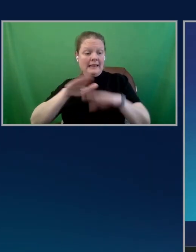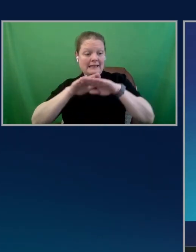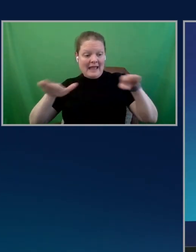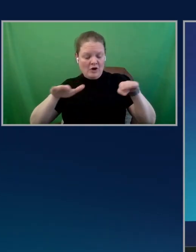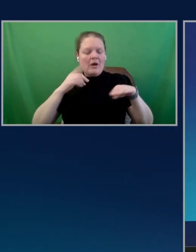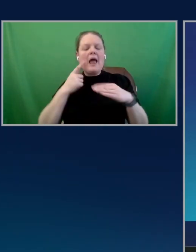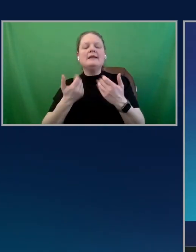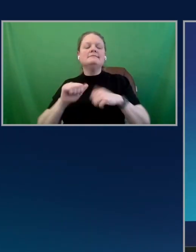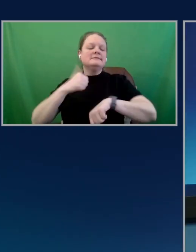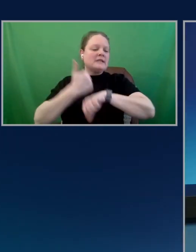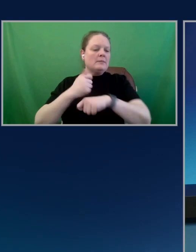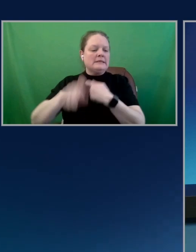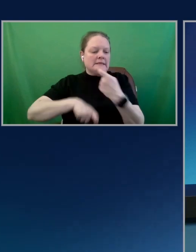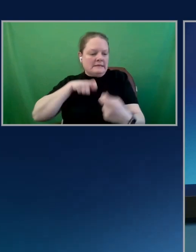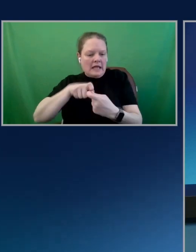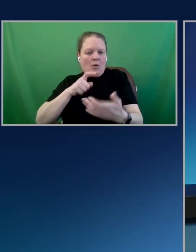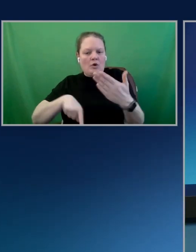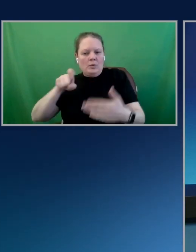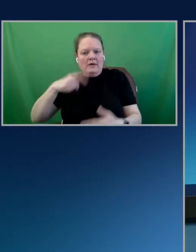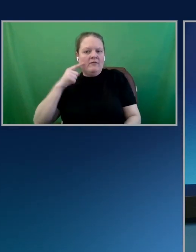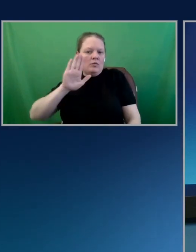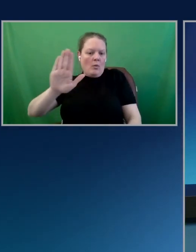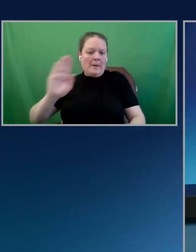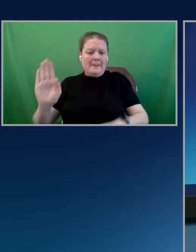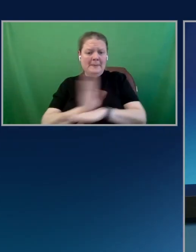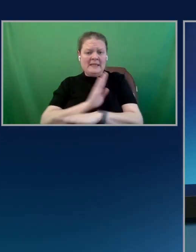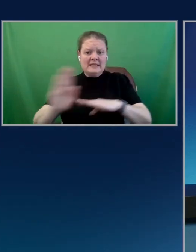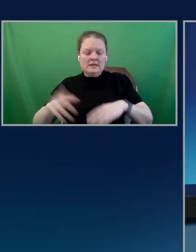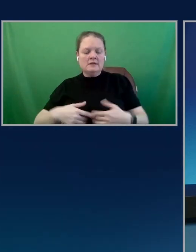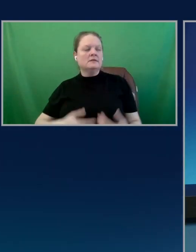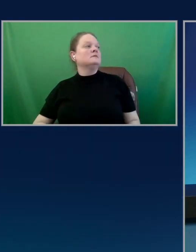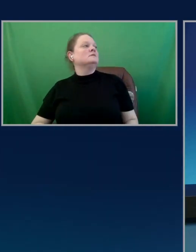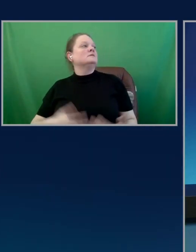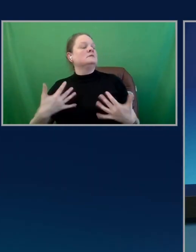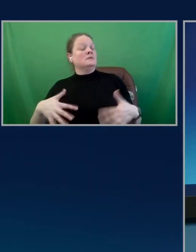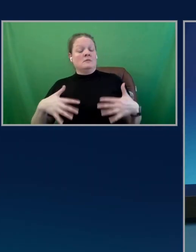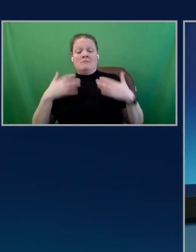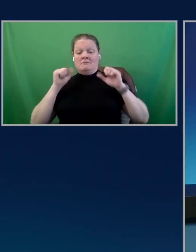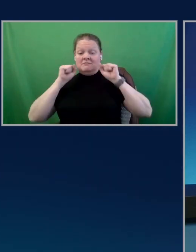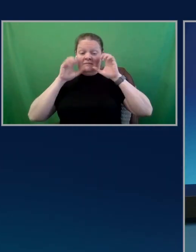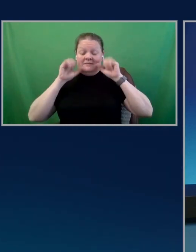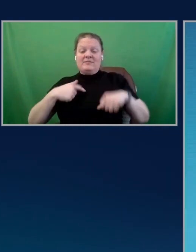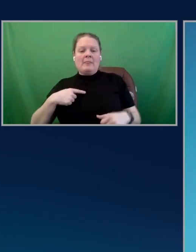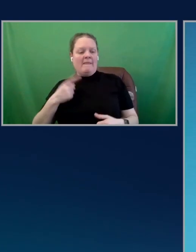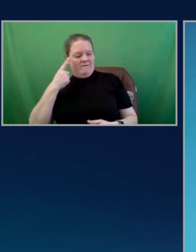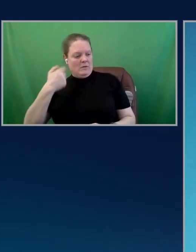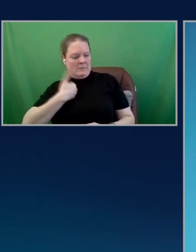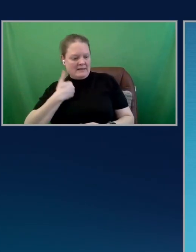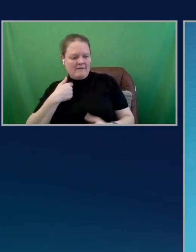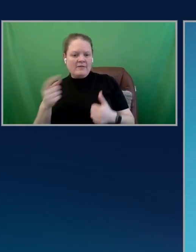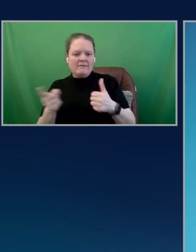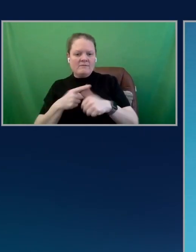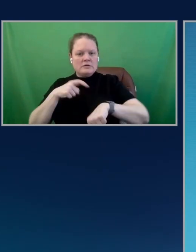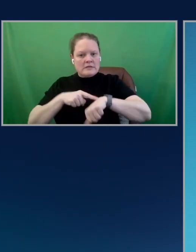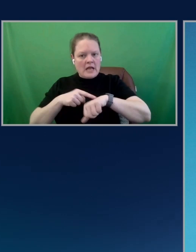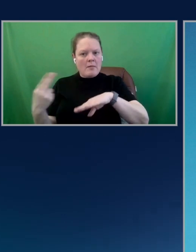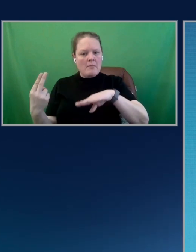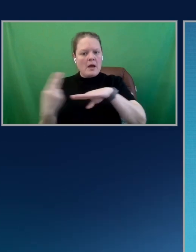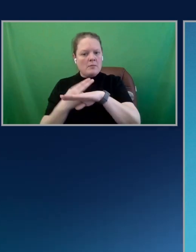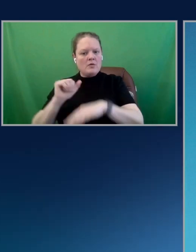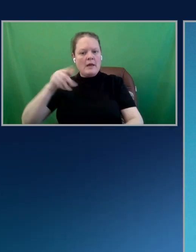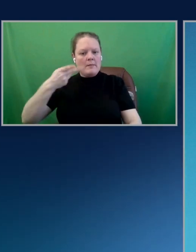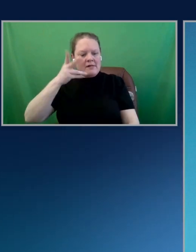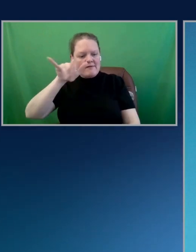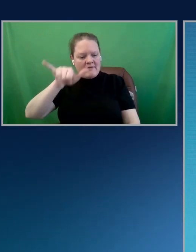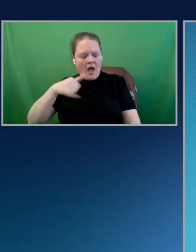Yeah, think that for me, like one of the first times when I was using Amplify where it dawned on me like this